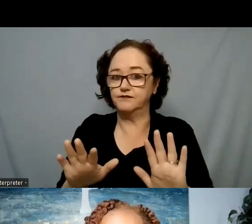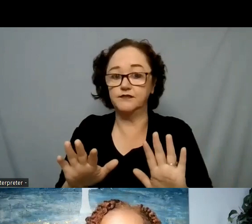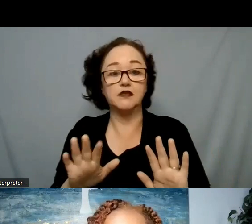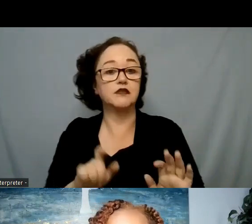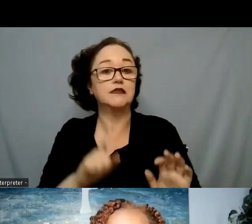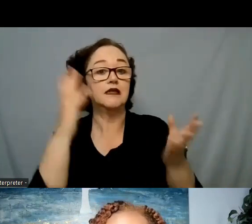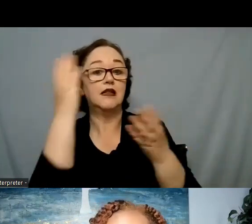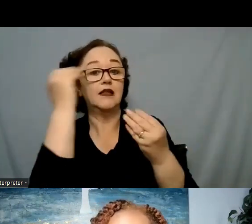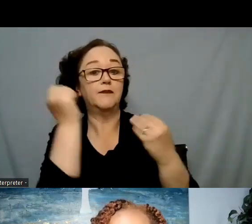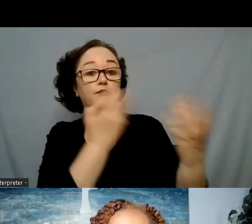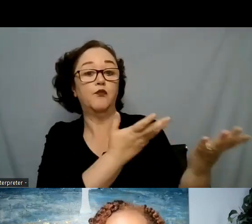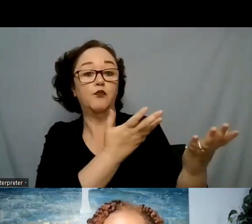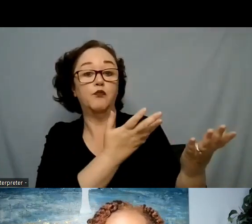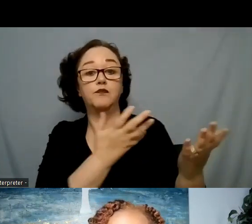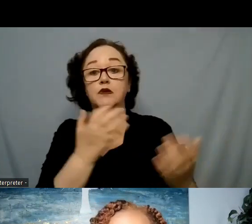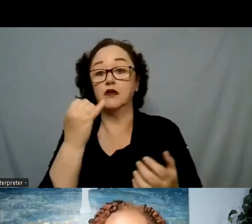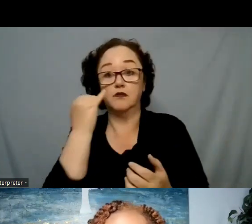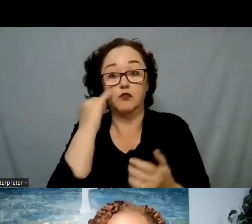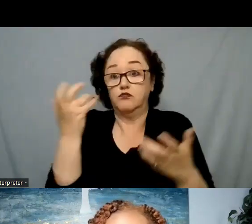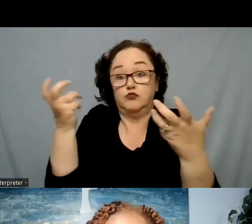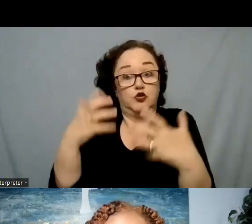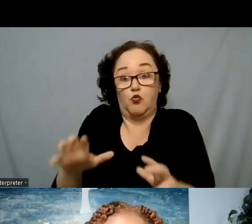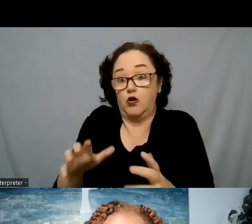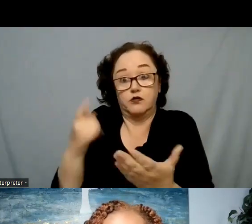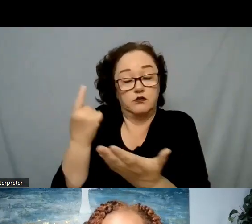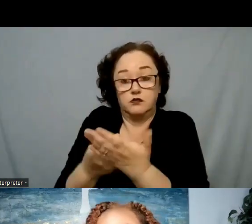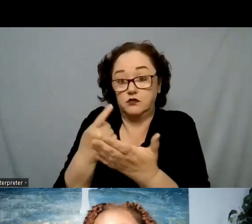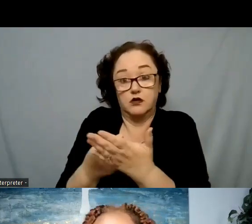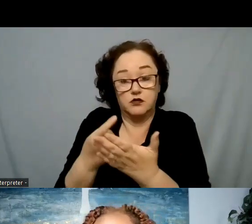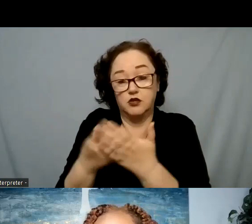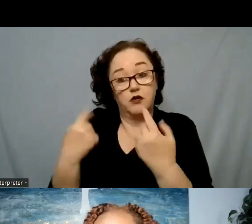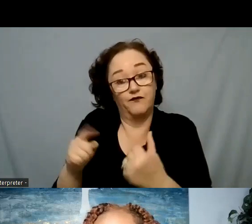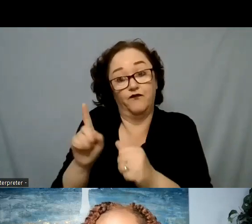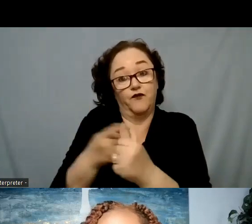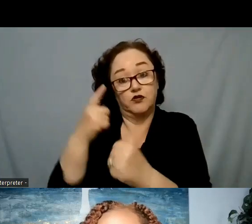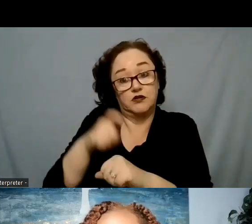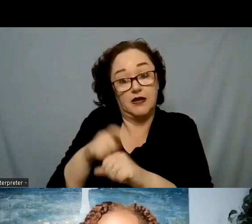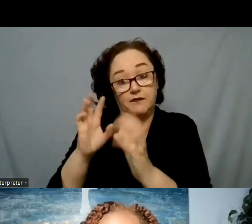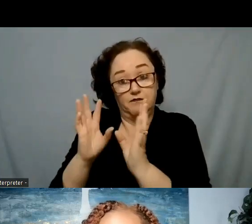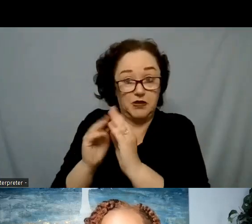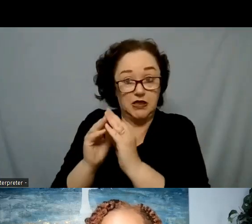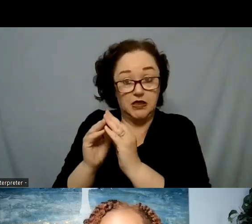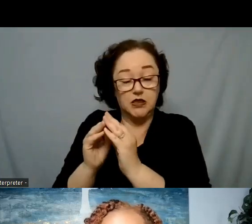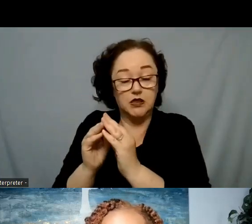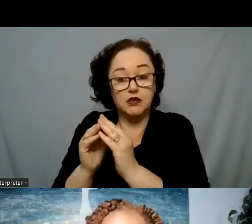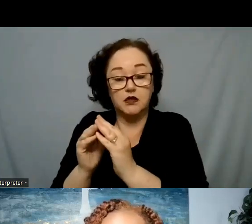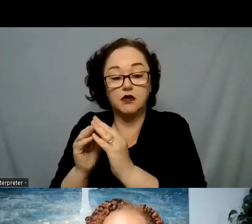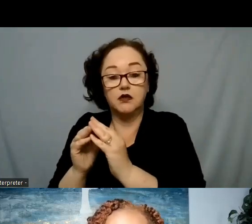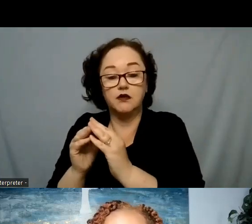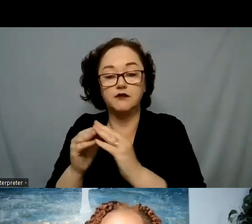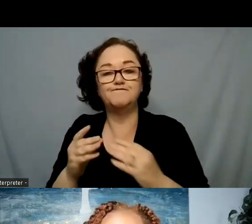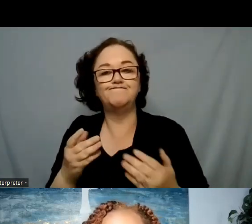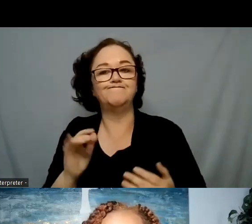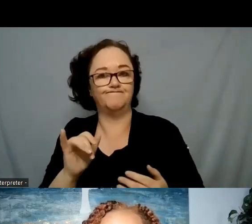anything that they don't want to discuss during that very first session because as a provider that gives me information.